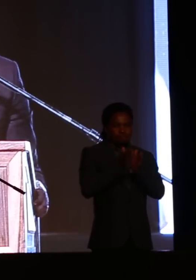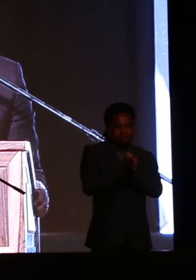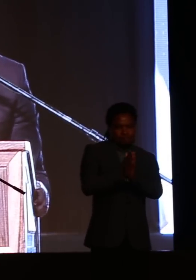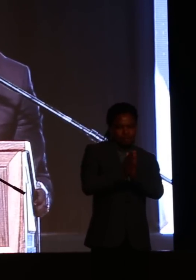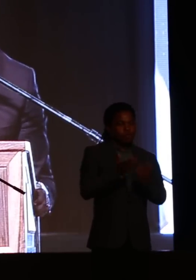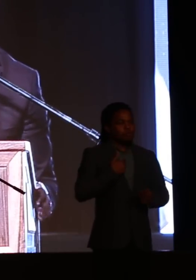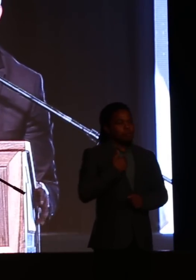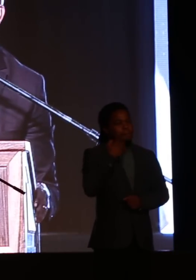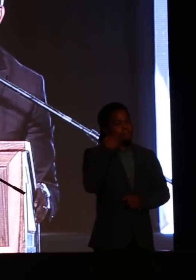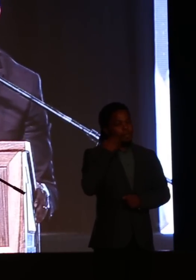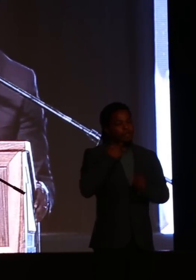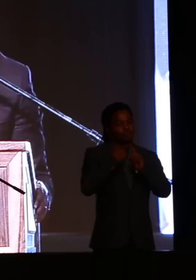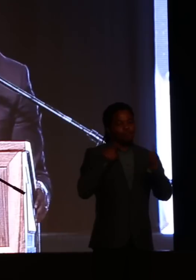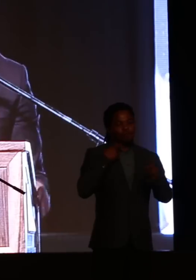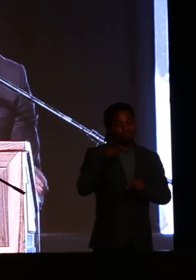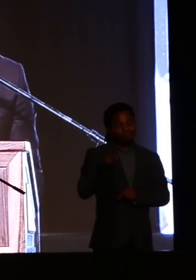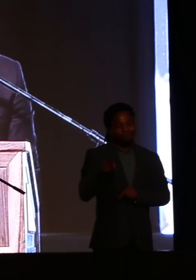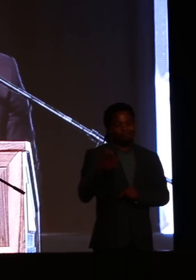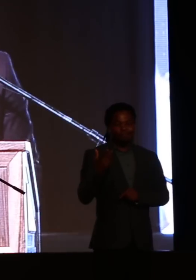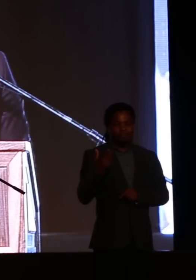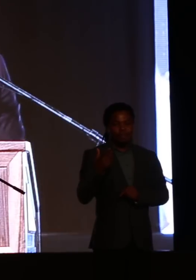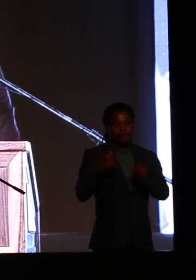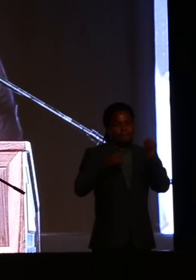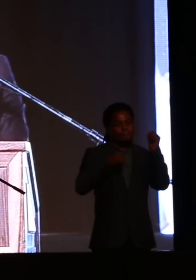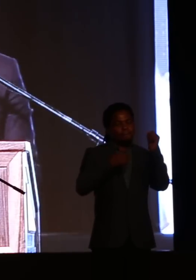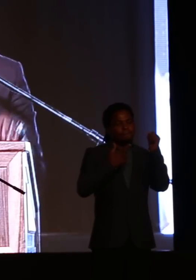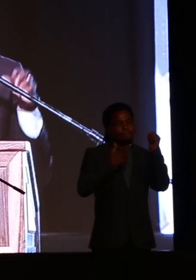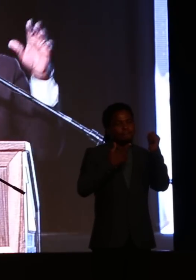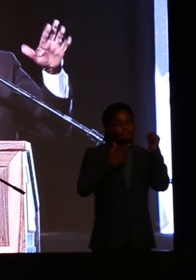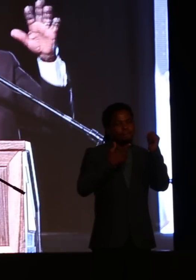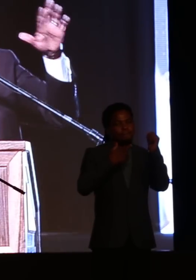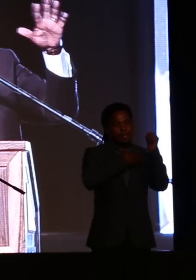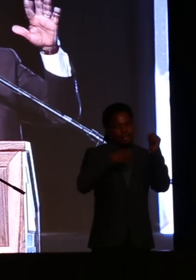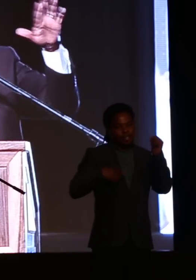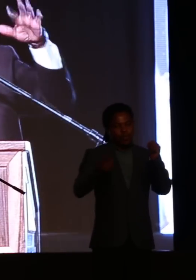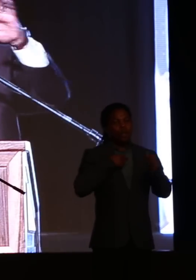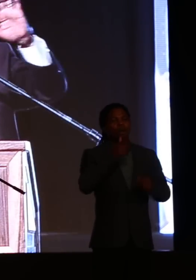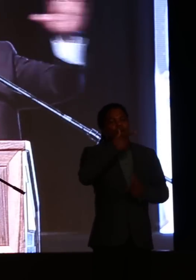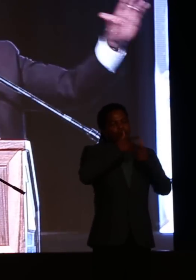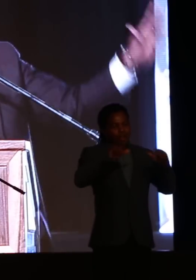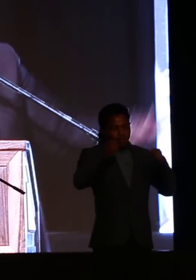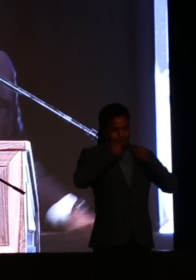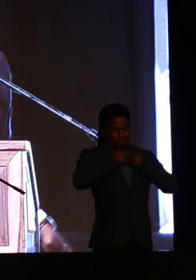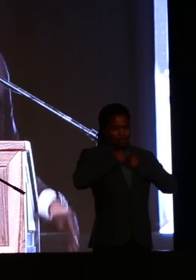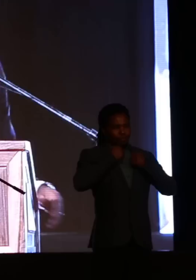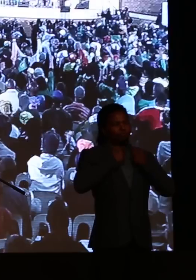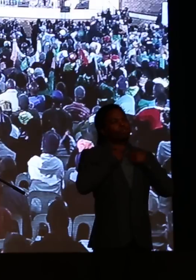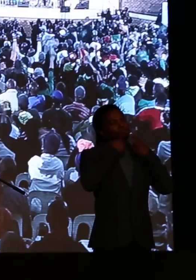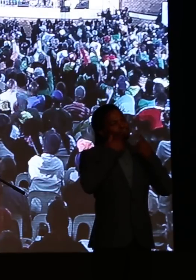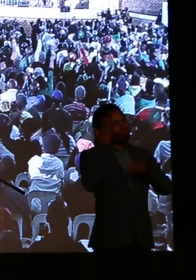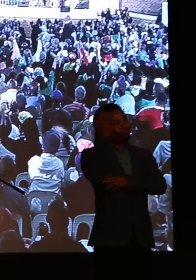Minister and the President to speak in my language to speak that you are able to demonstrate the rich tapestry